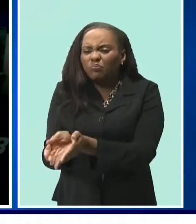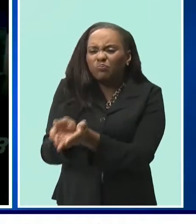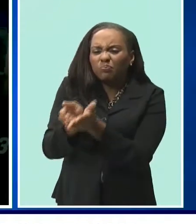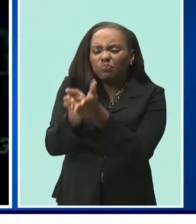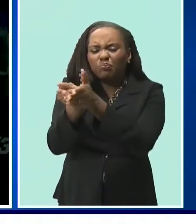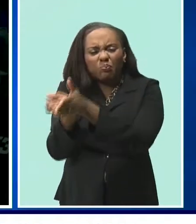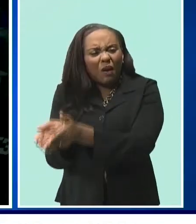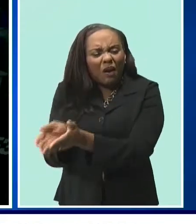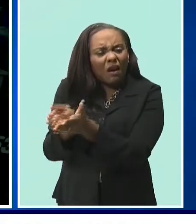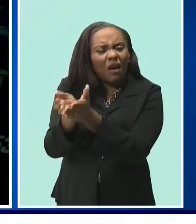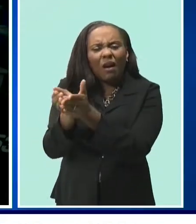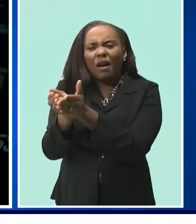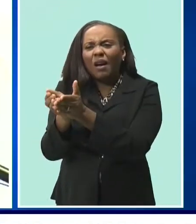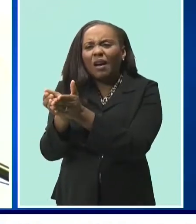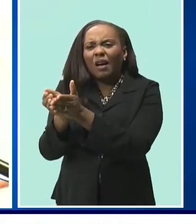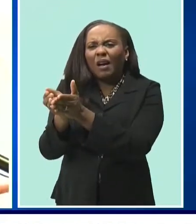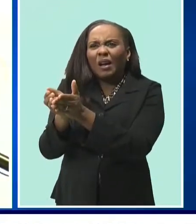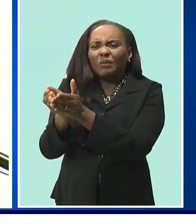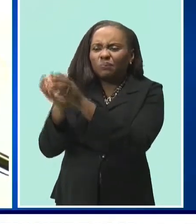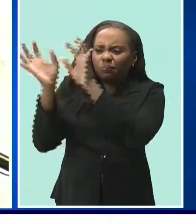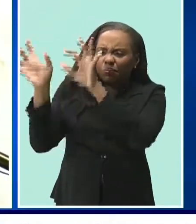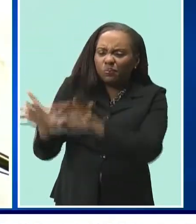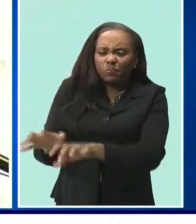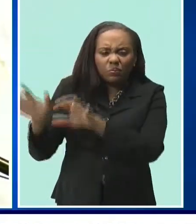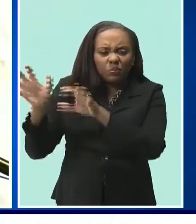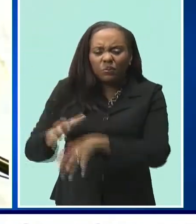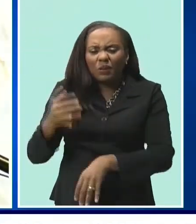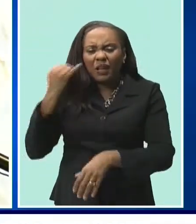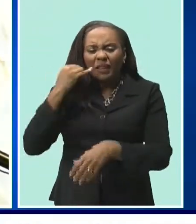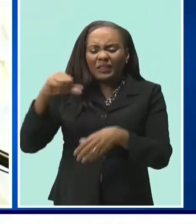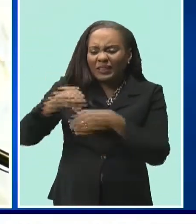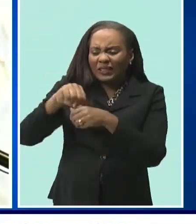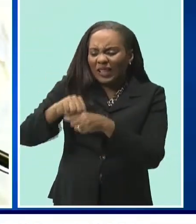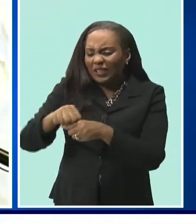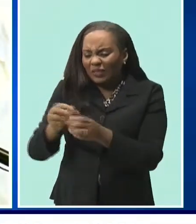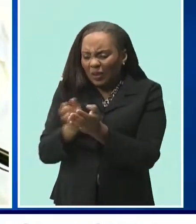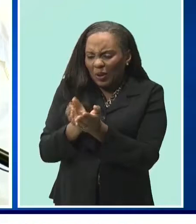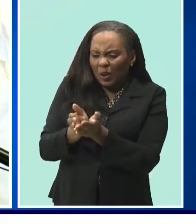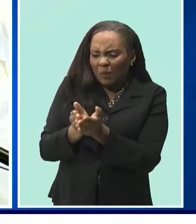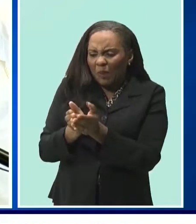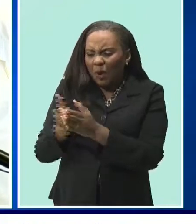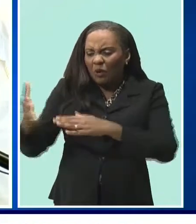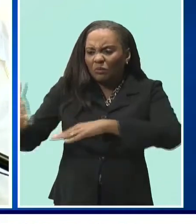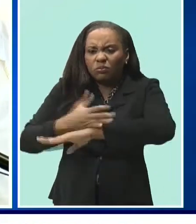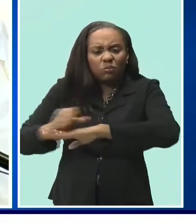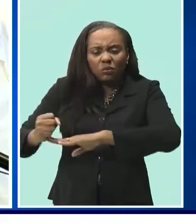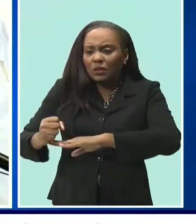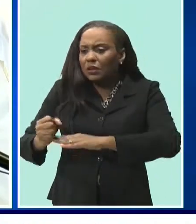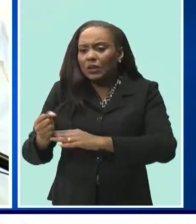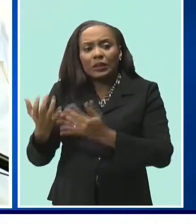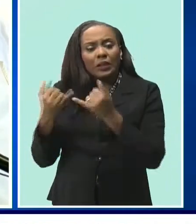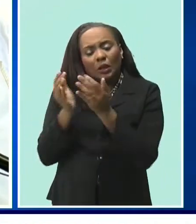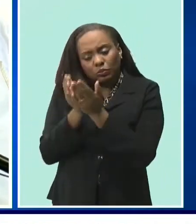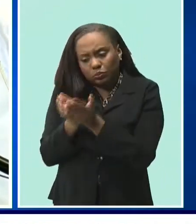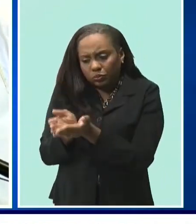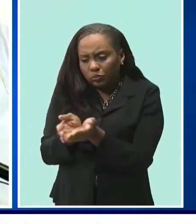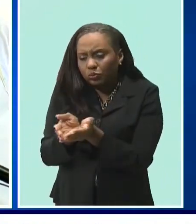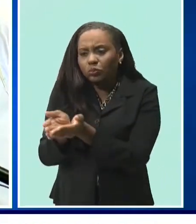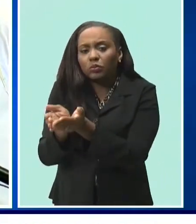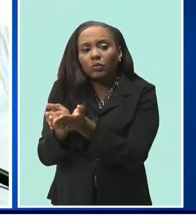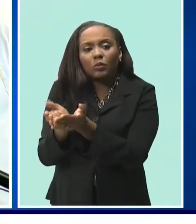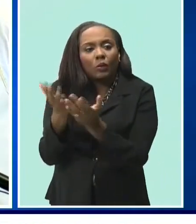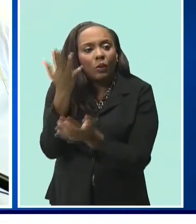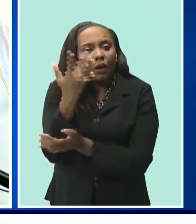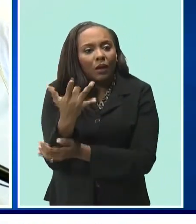changes, if they run out of the petrol or whatever it is they have to use. They have put their lives on the line to